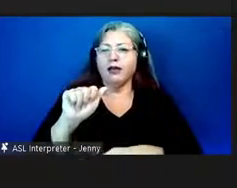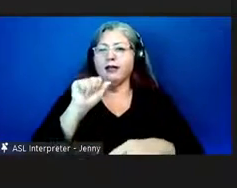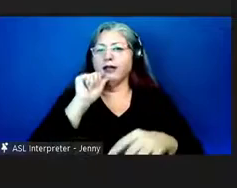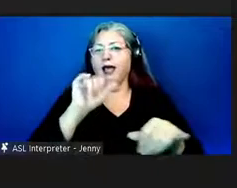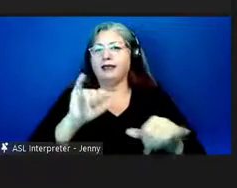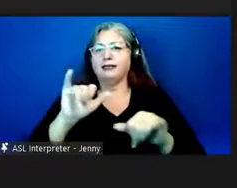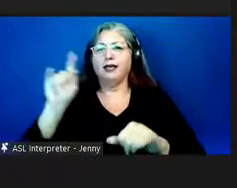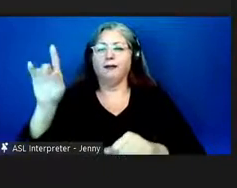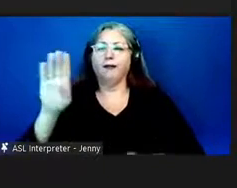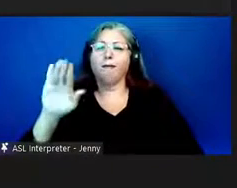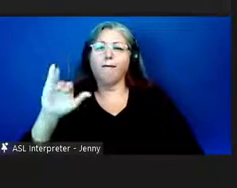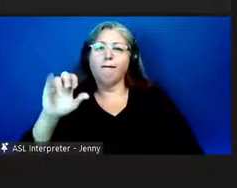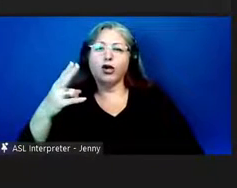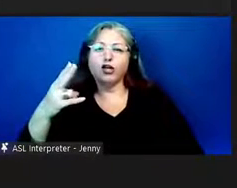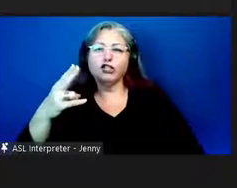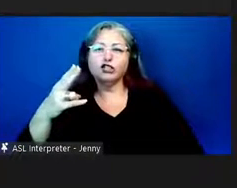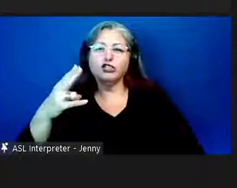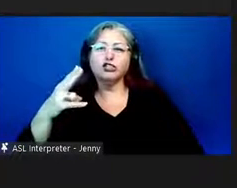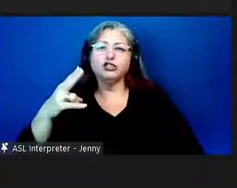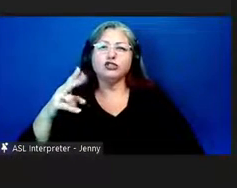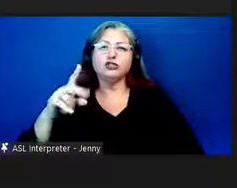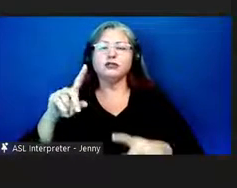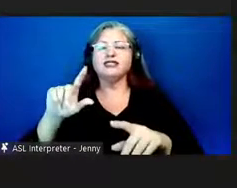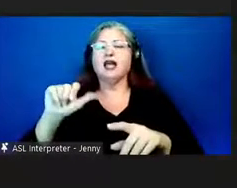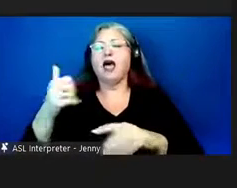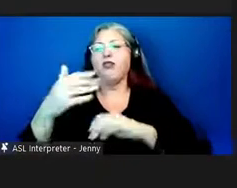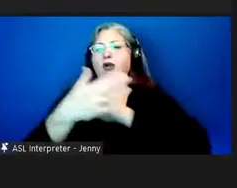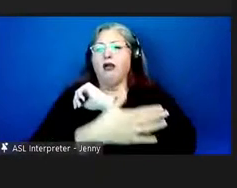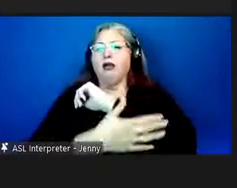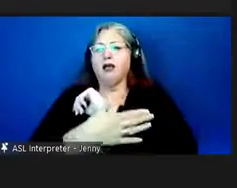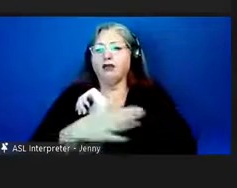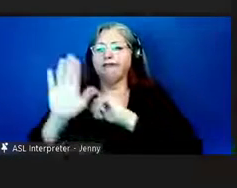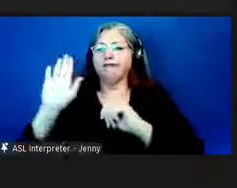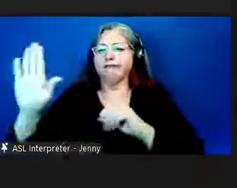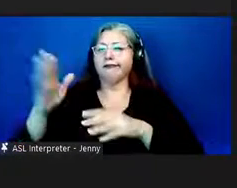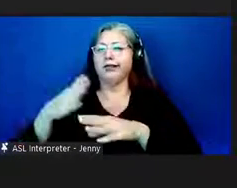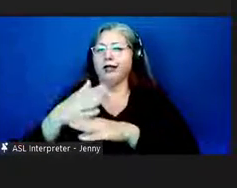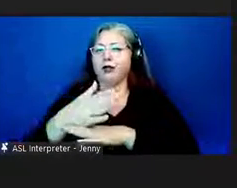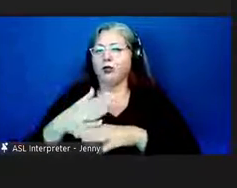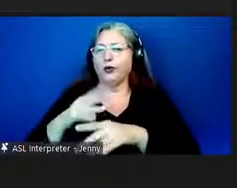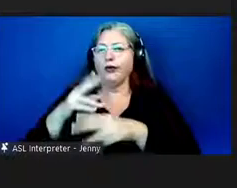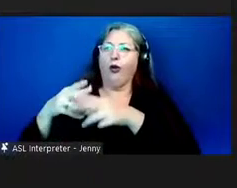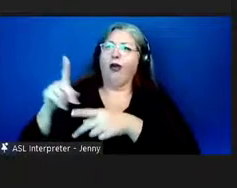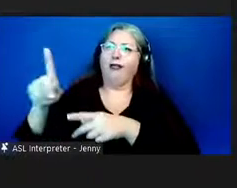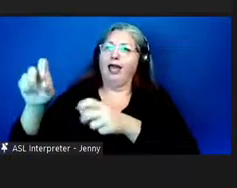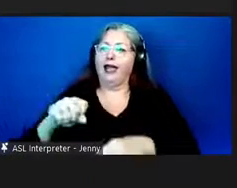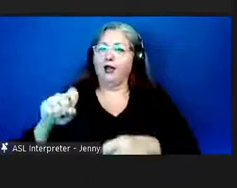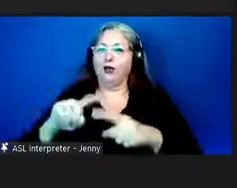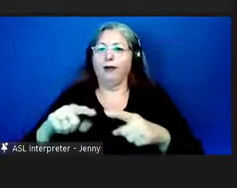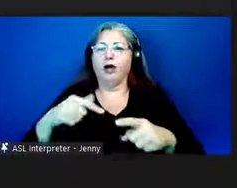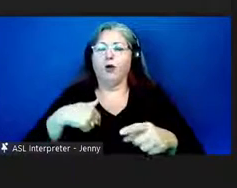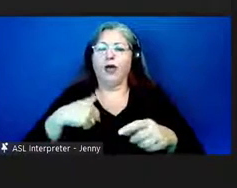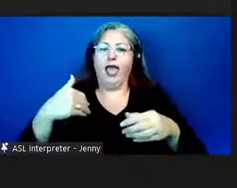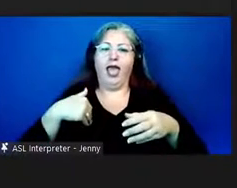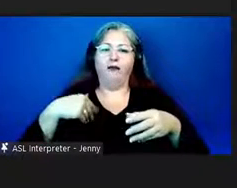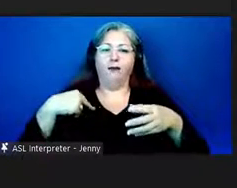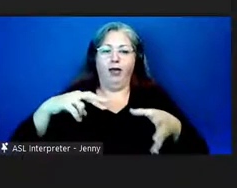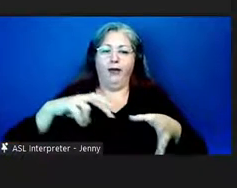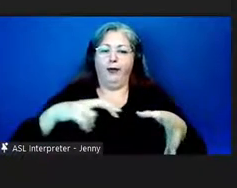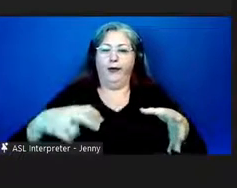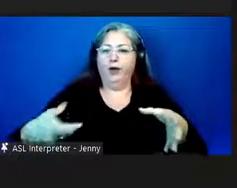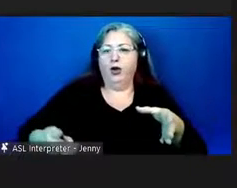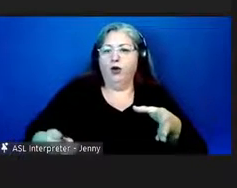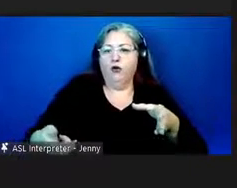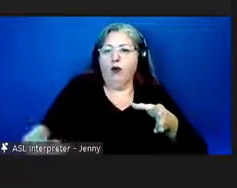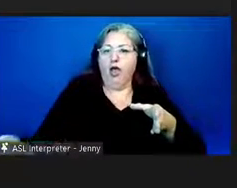the birch the bark birch and certain countries that they call that a canoe ours has an outrigger for a like most of